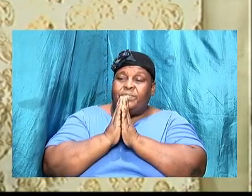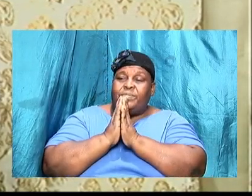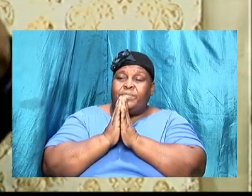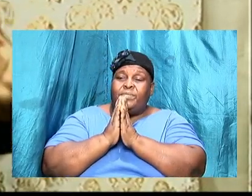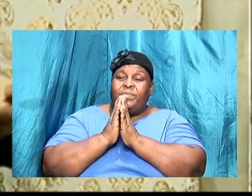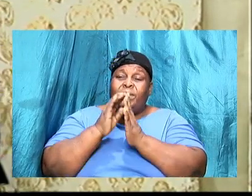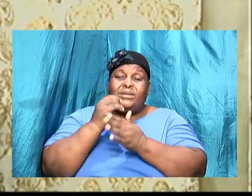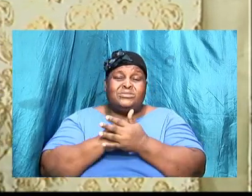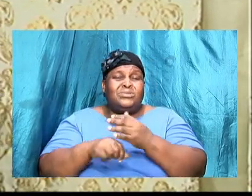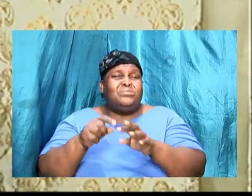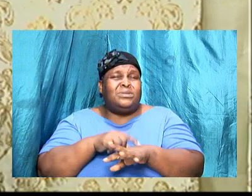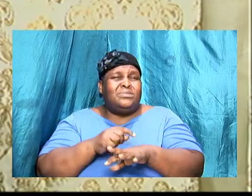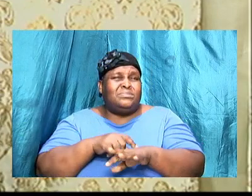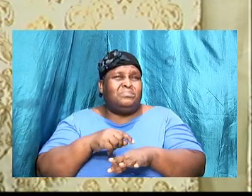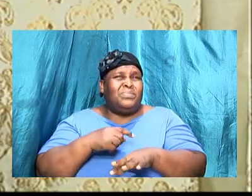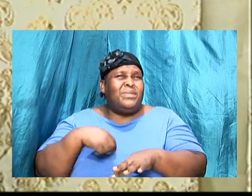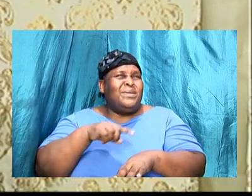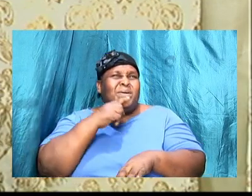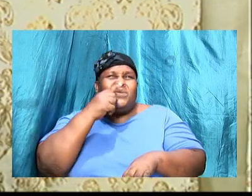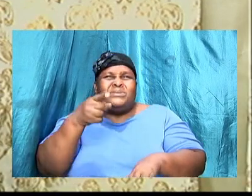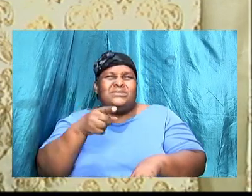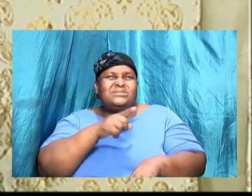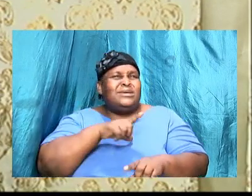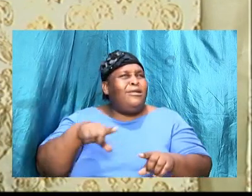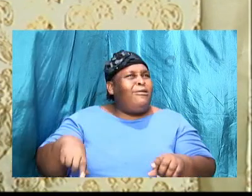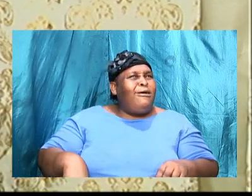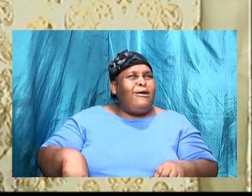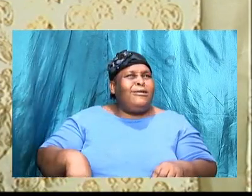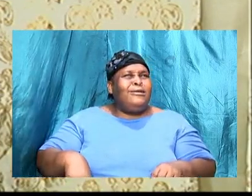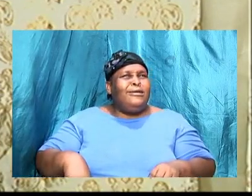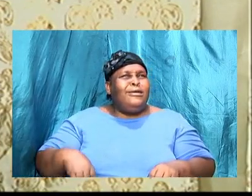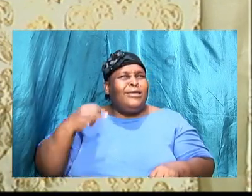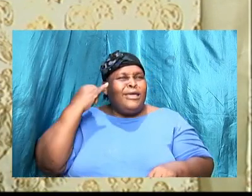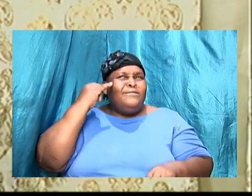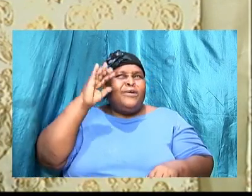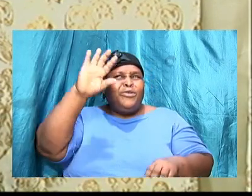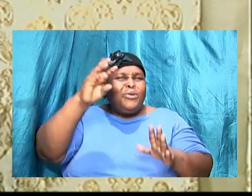and sometimes we say Lord if it is your will make this thing happen